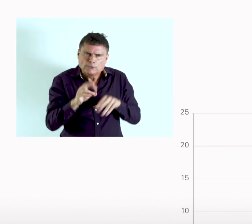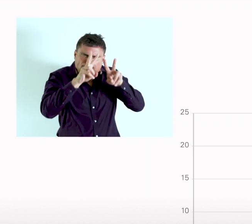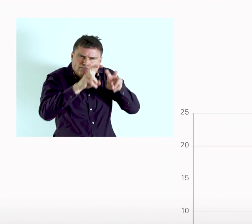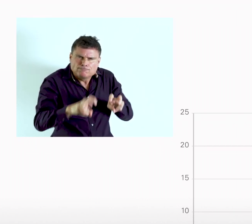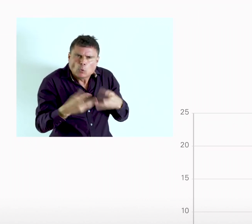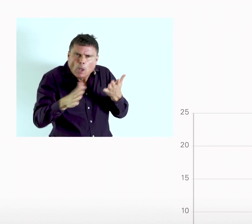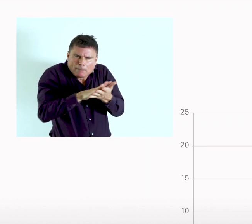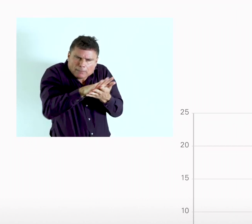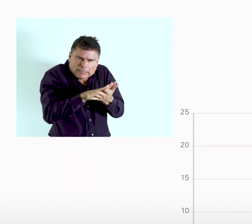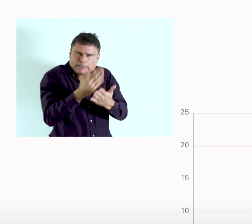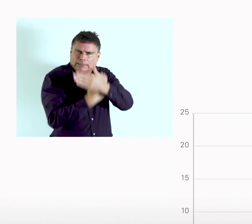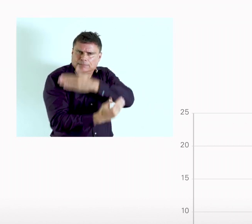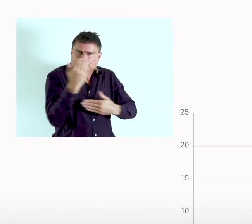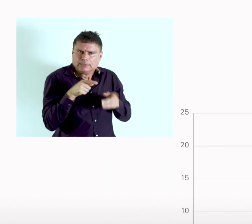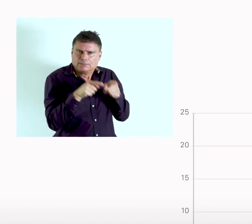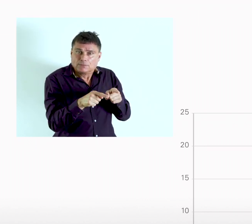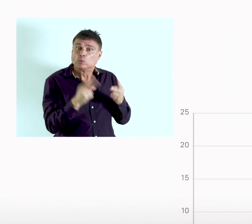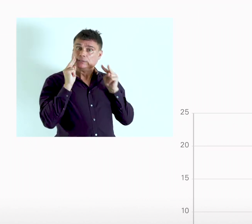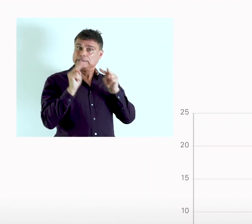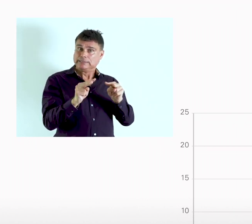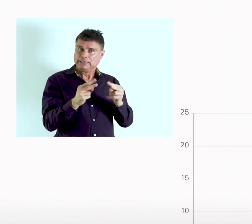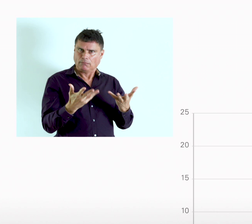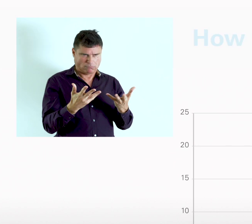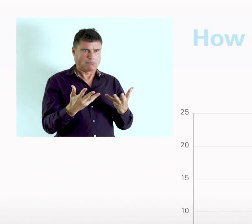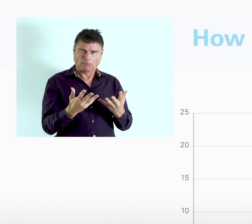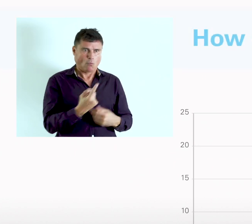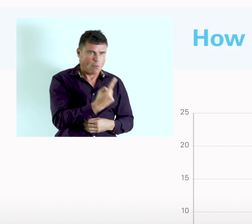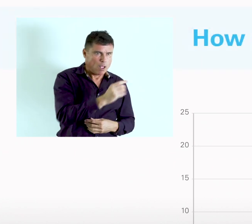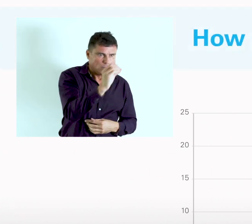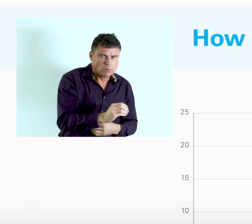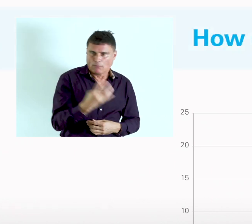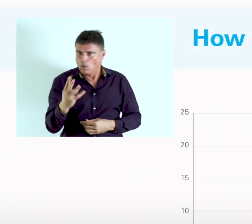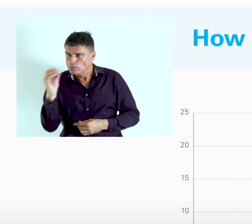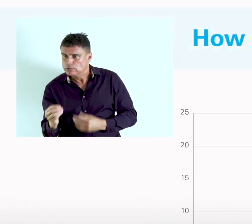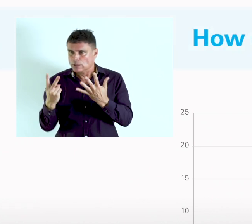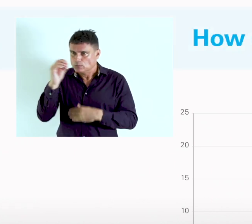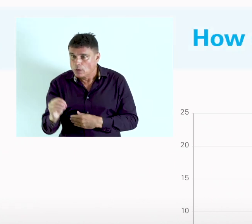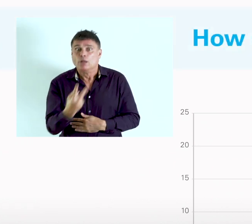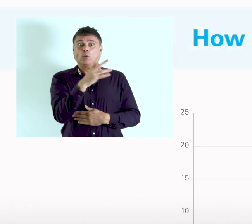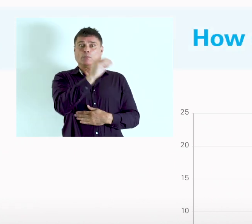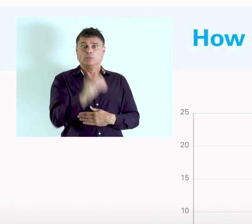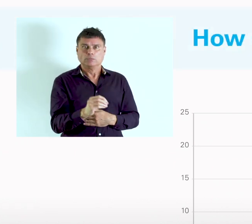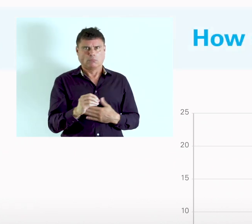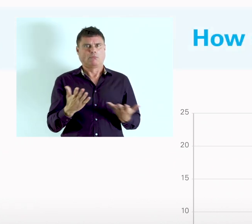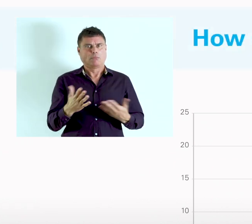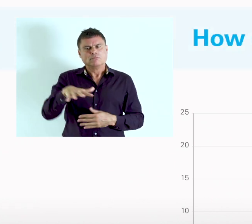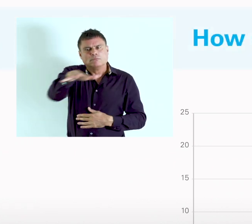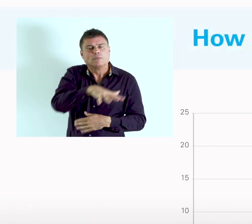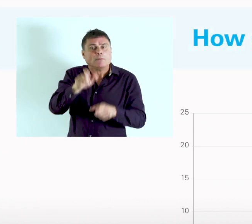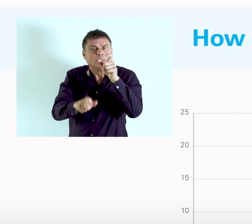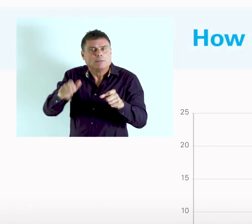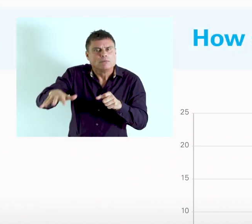way of defining disability. So as you can see, the scope of the problem, the size of your population